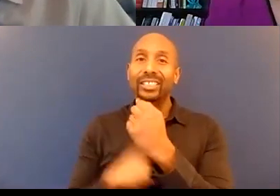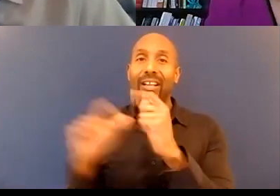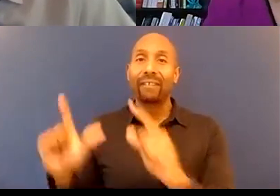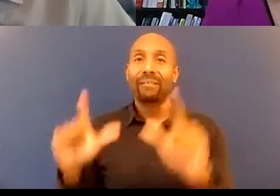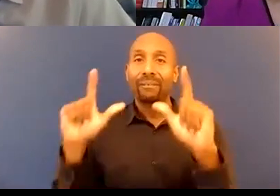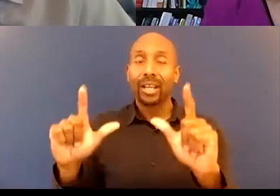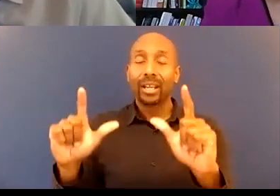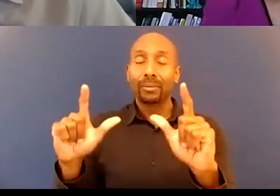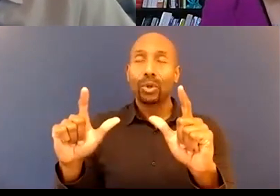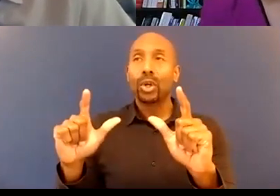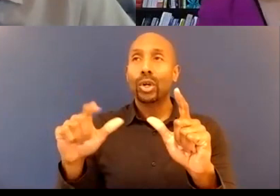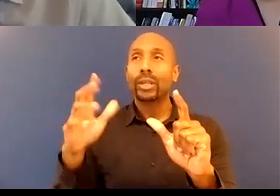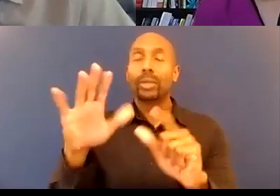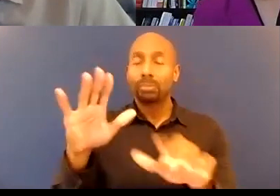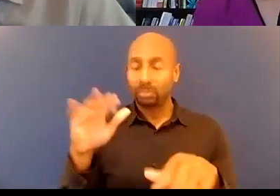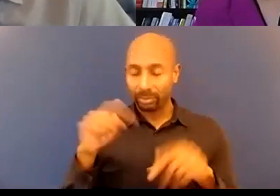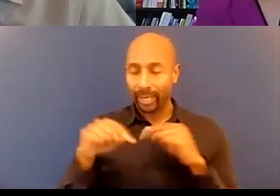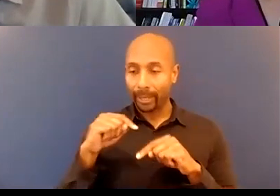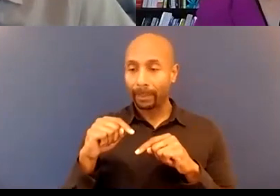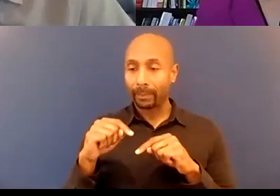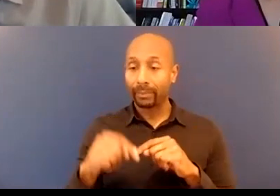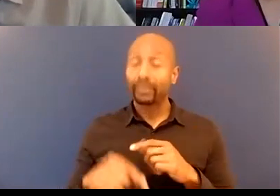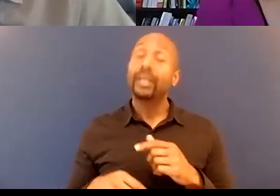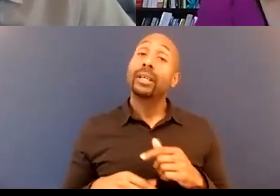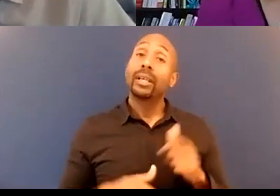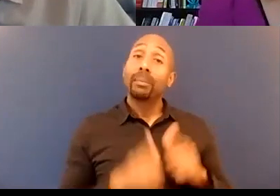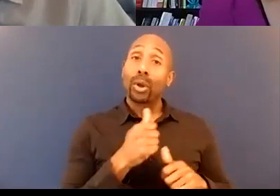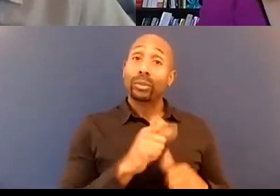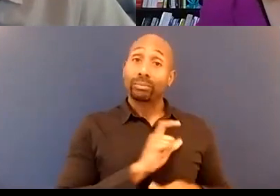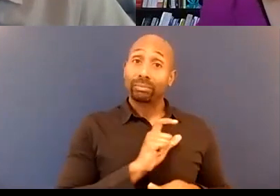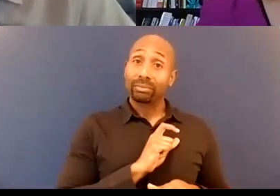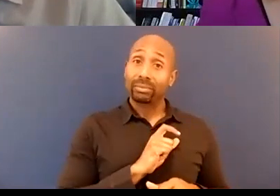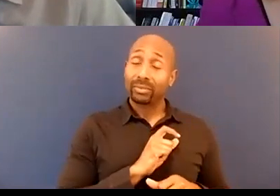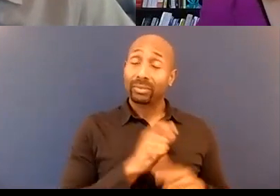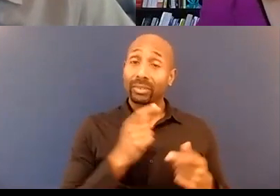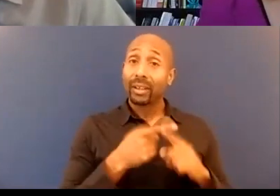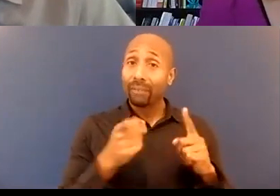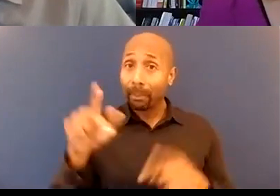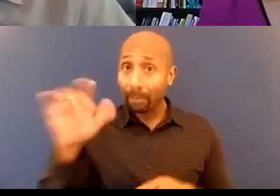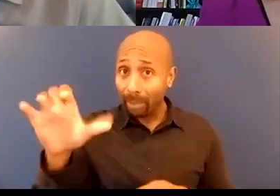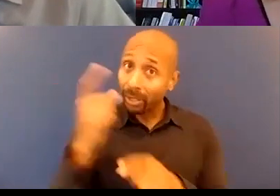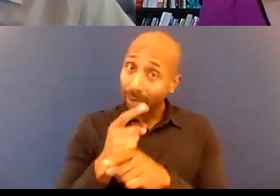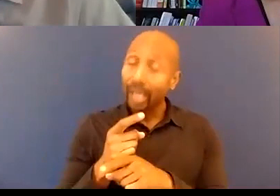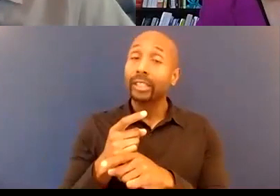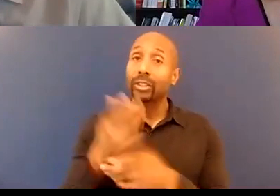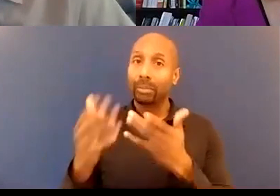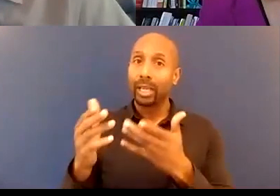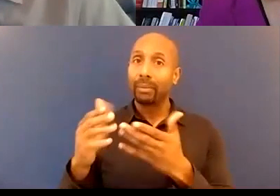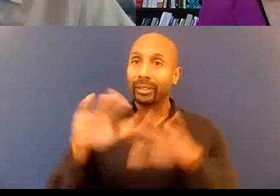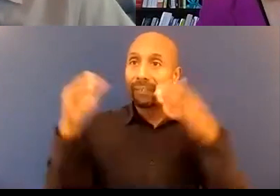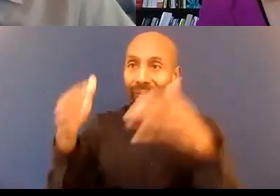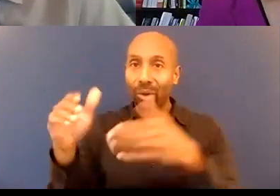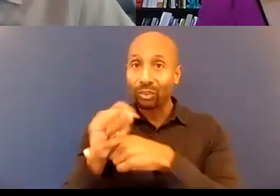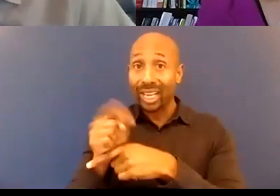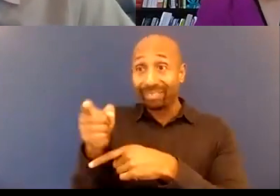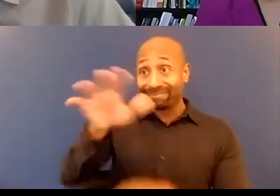excuse me as the vast majority of law enforcement officers all come from the public and if people believe that